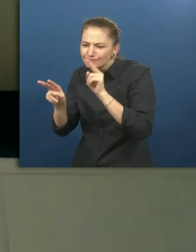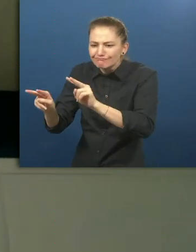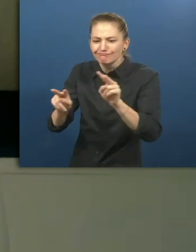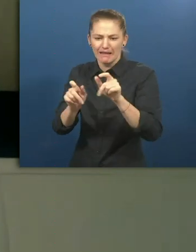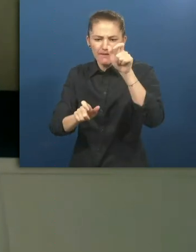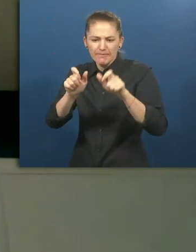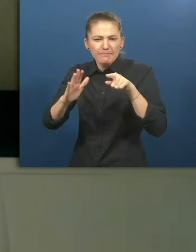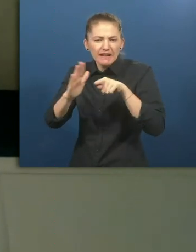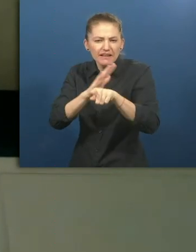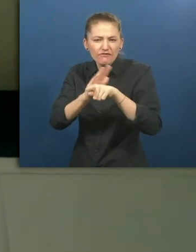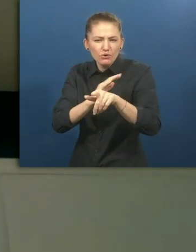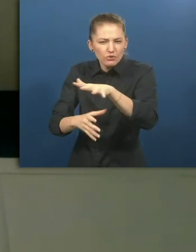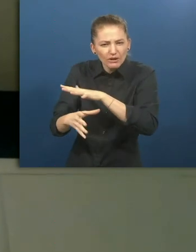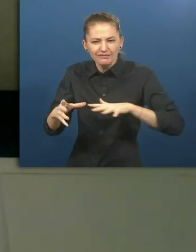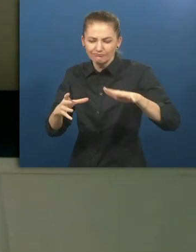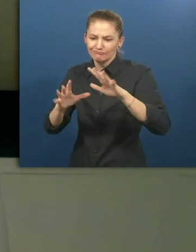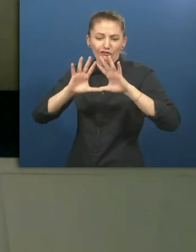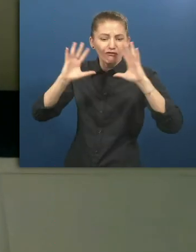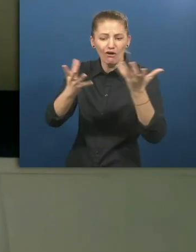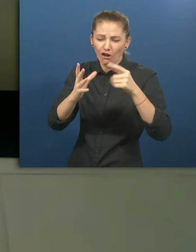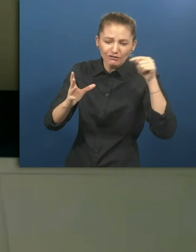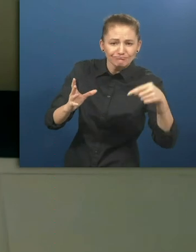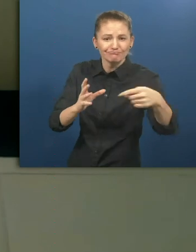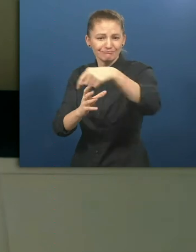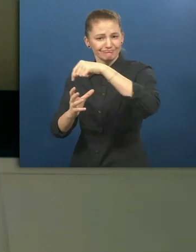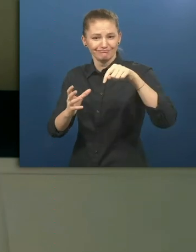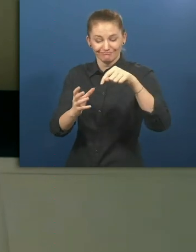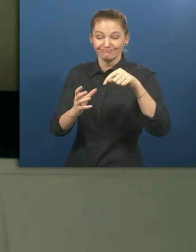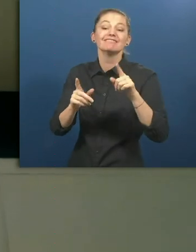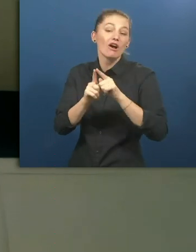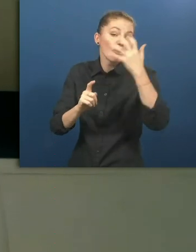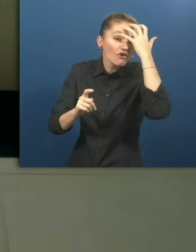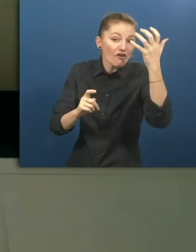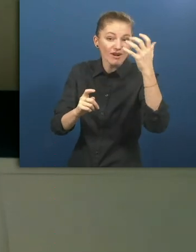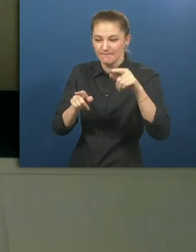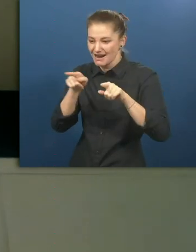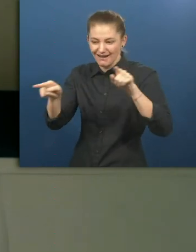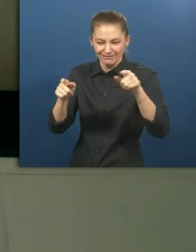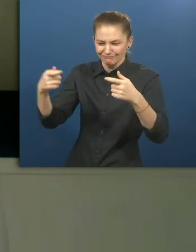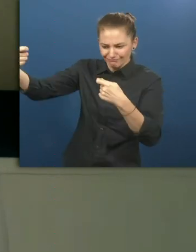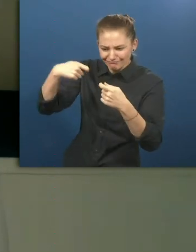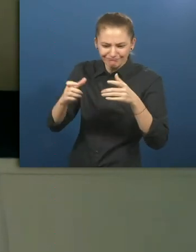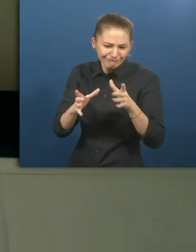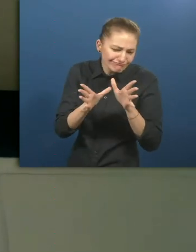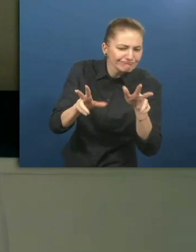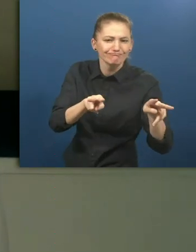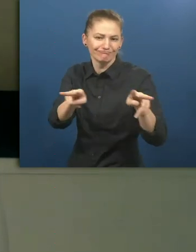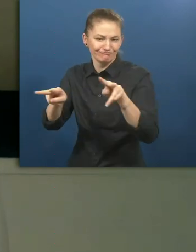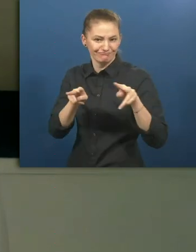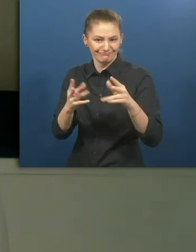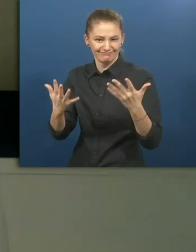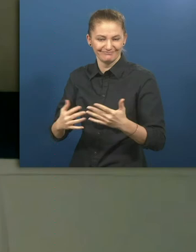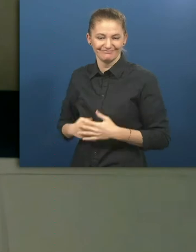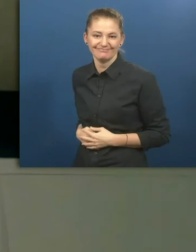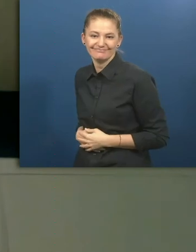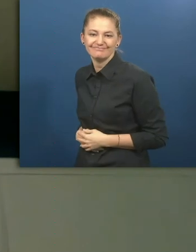to development sectors and also to integrate it into proposals focused on refugee populations in